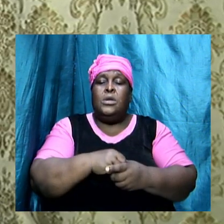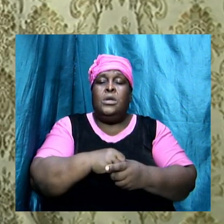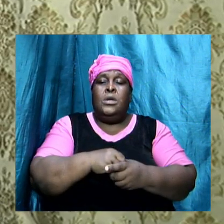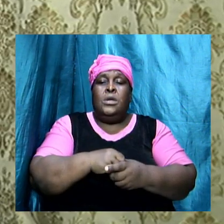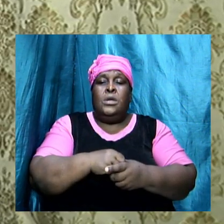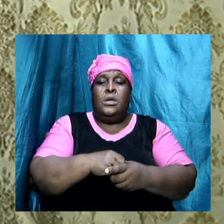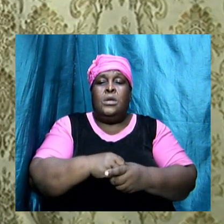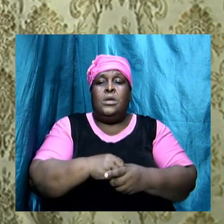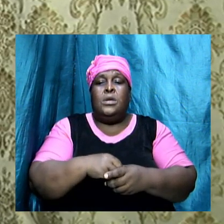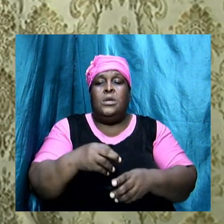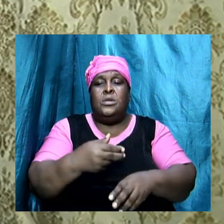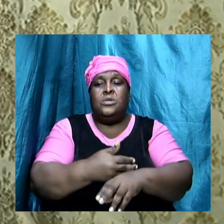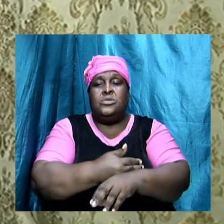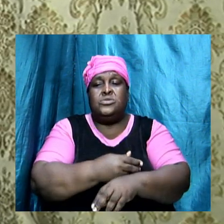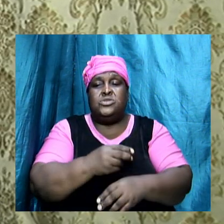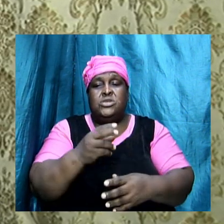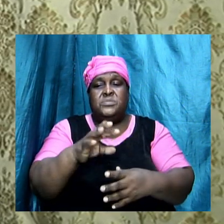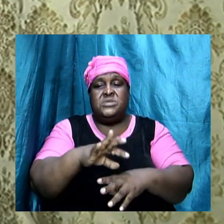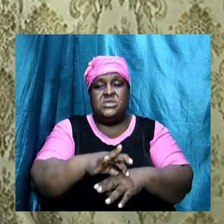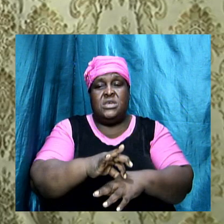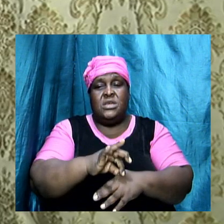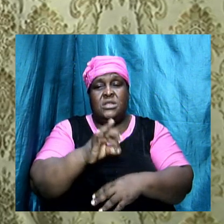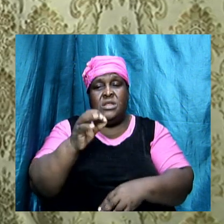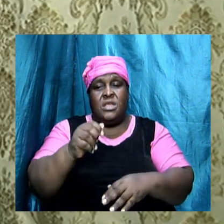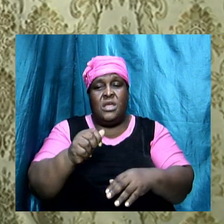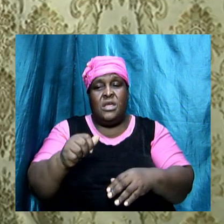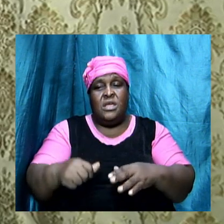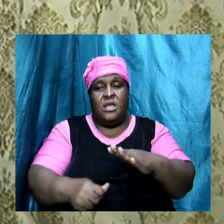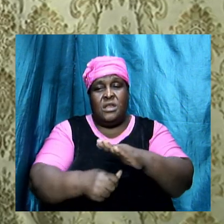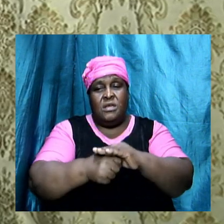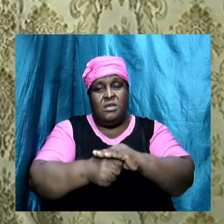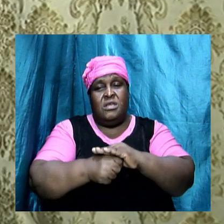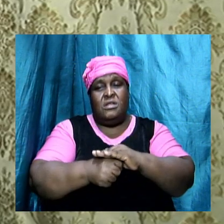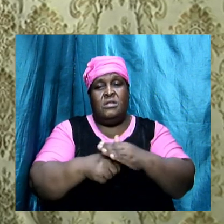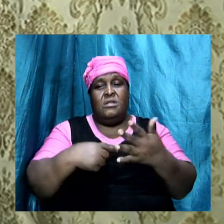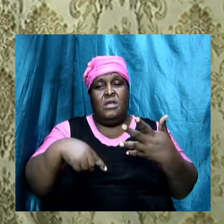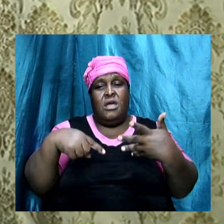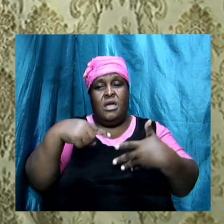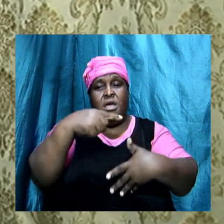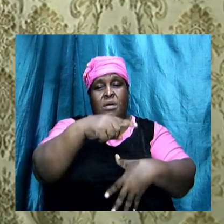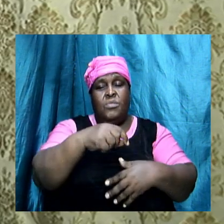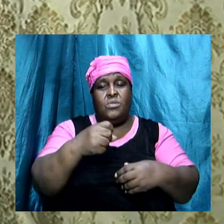and are hidden among the saints, ready to destroy a soul.